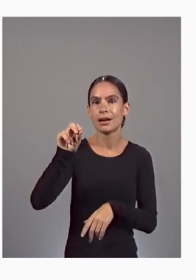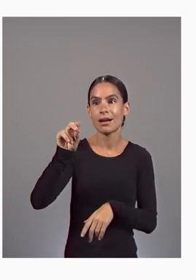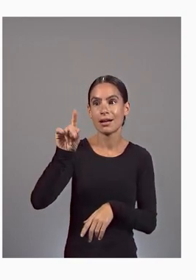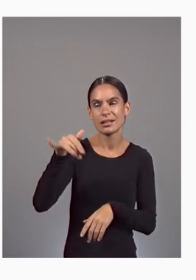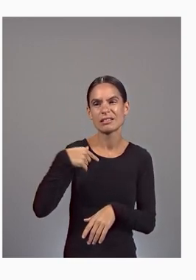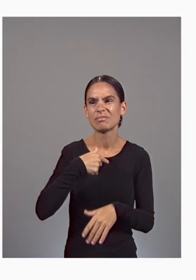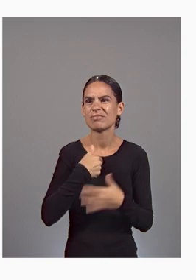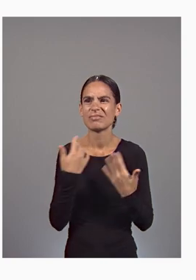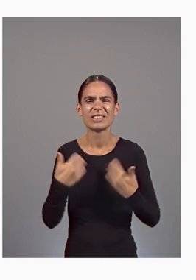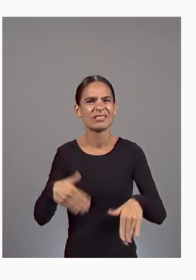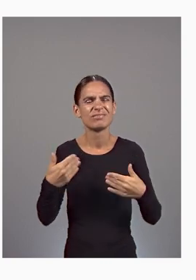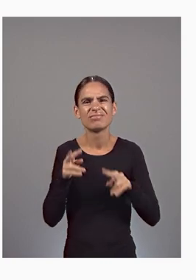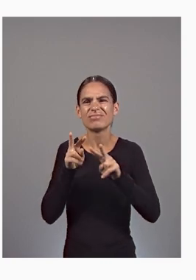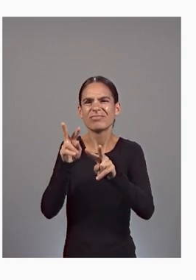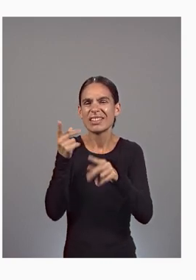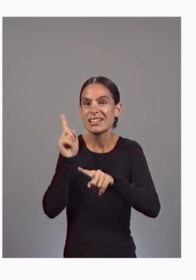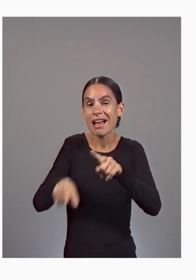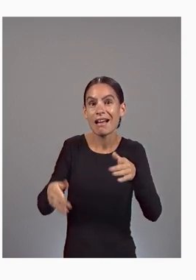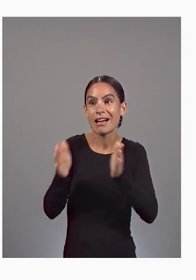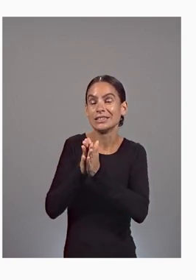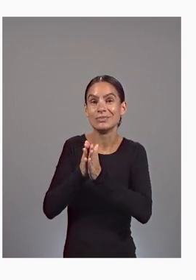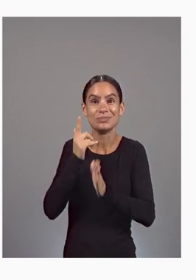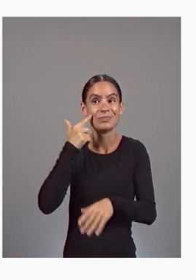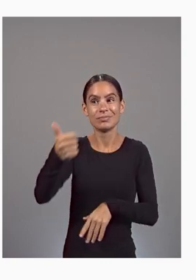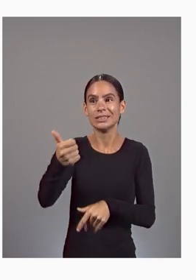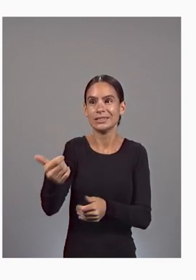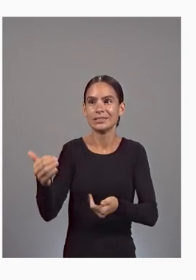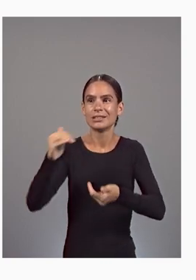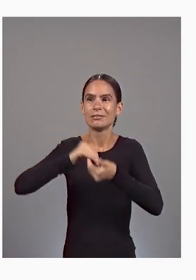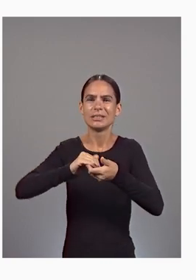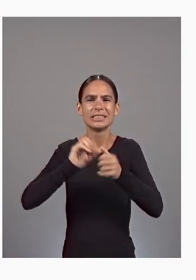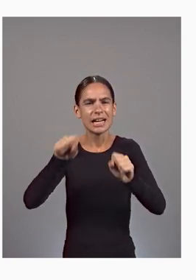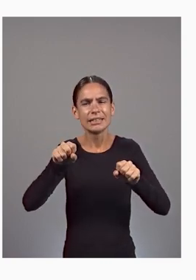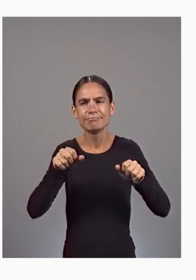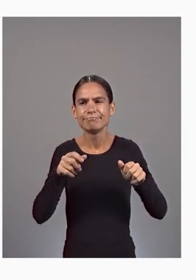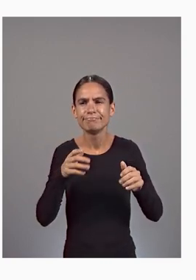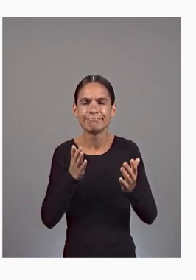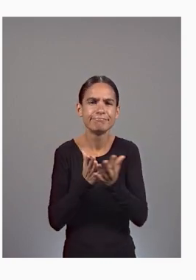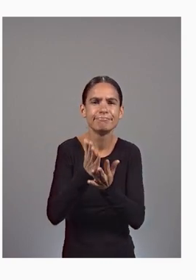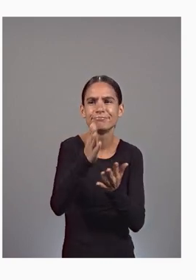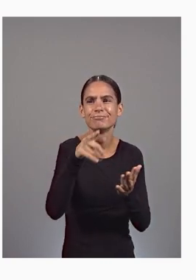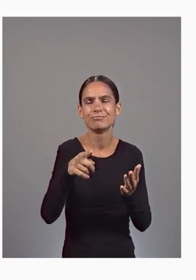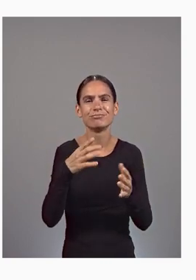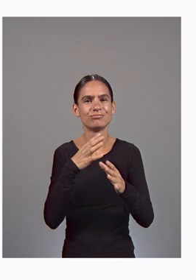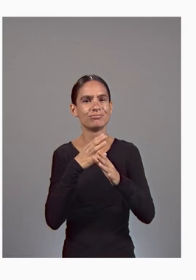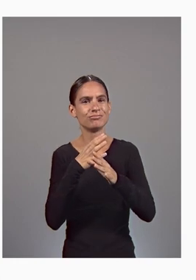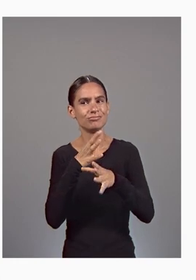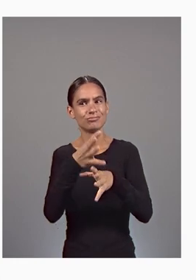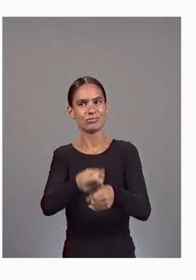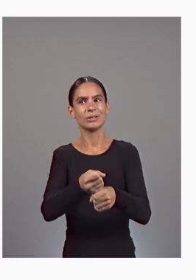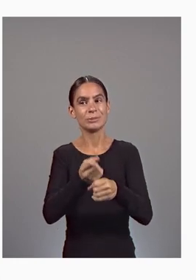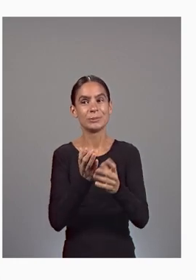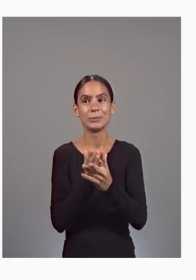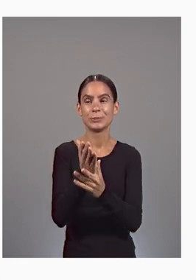execute our vision of building a trusted bridge into the Web3 ecosystem. I started Coinbase with a desire to create a more accessible